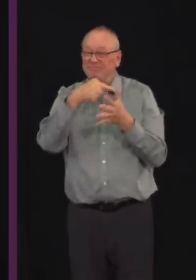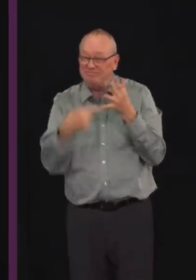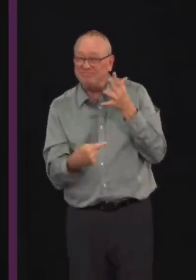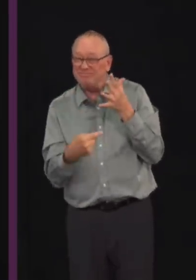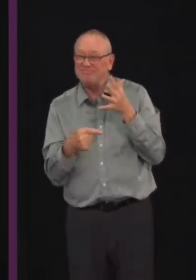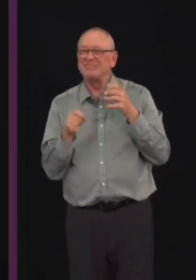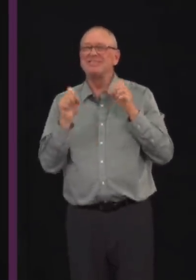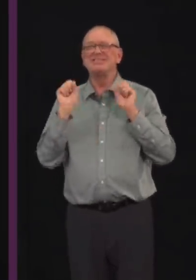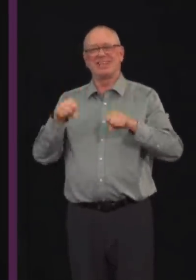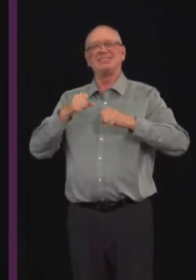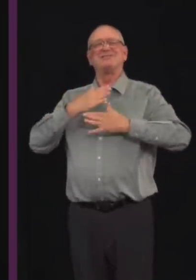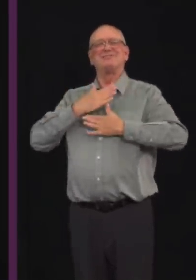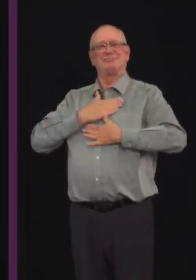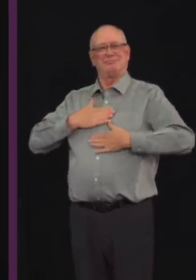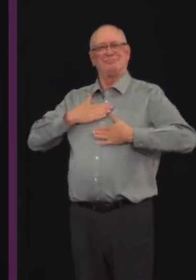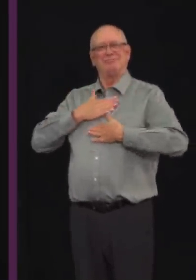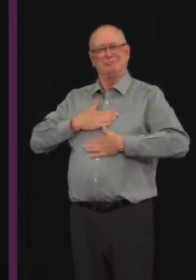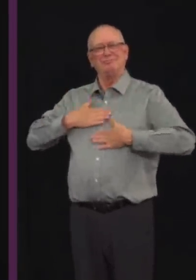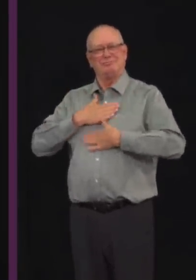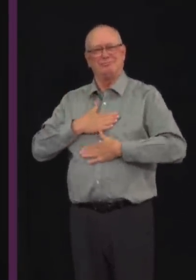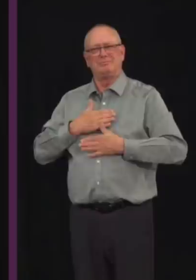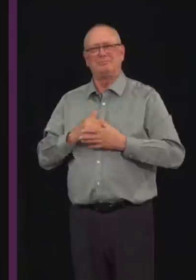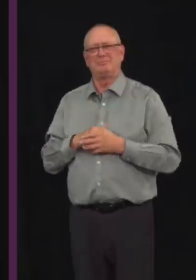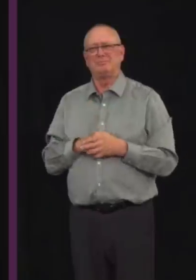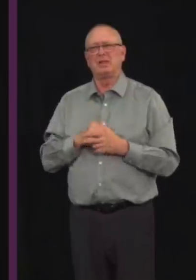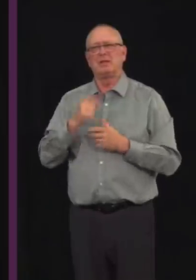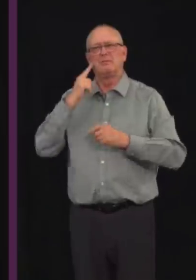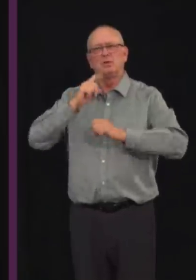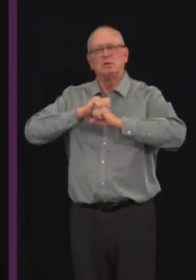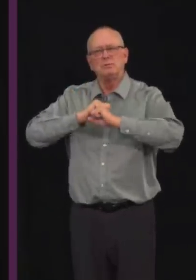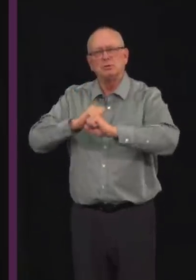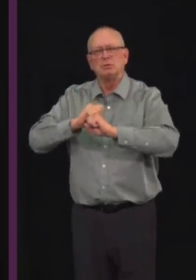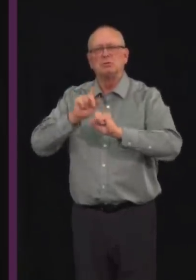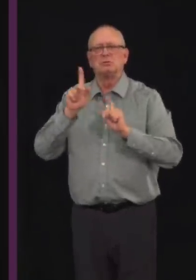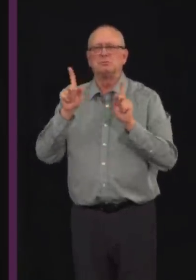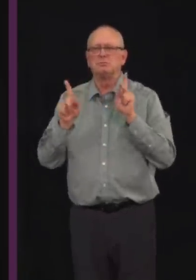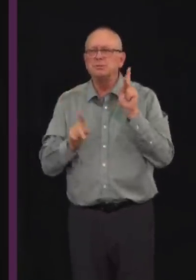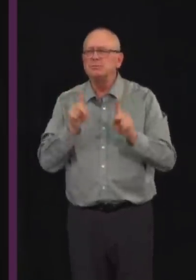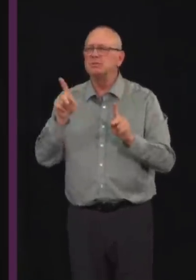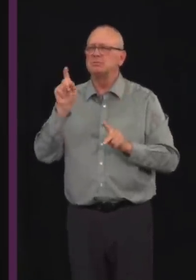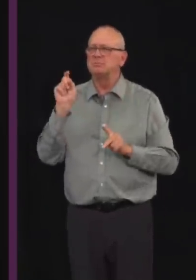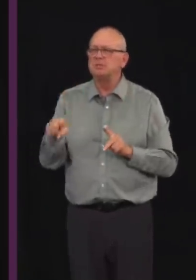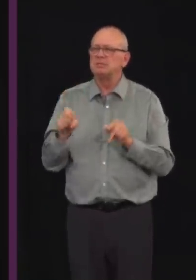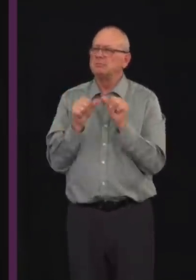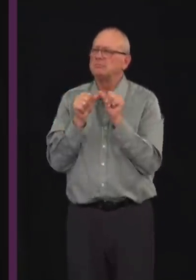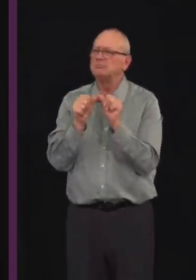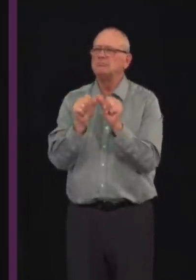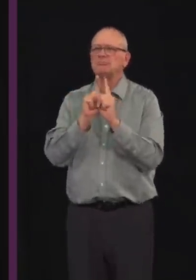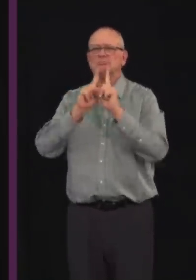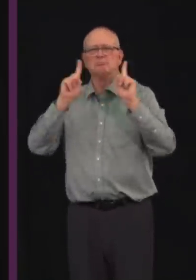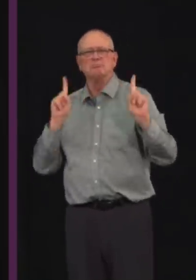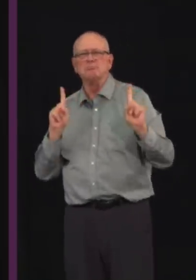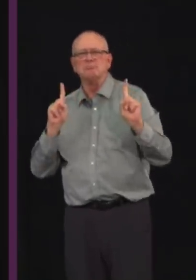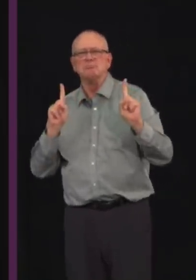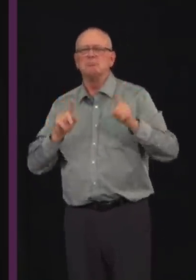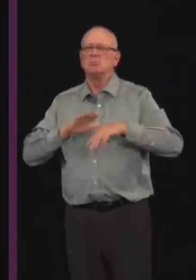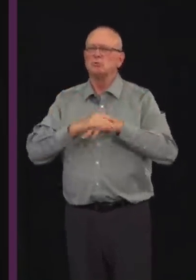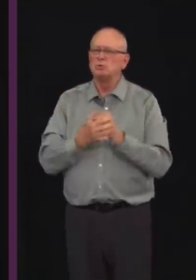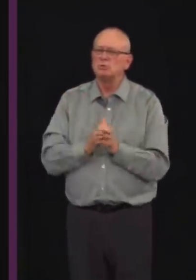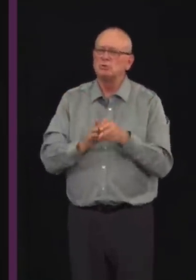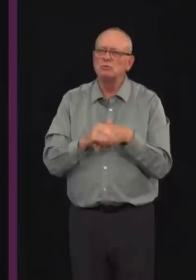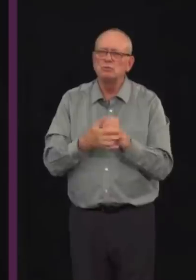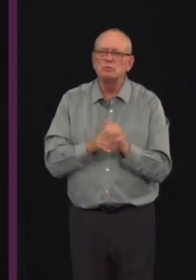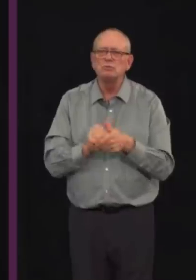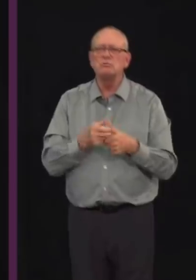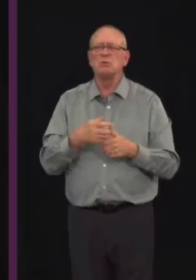protection including physical distancing, hand washing, controlling coughs and sneezes and masks in public where appropriate. And